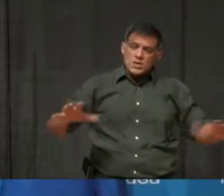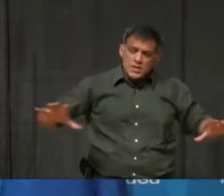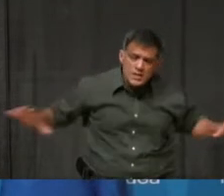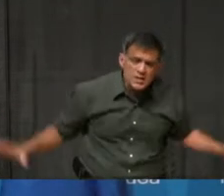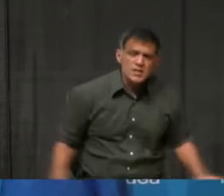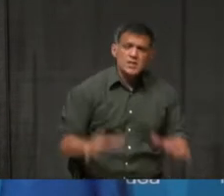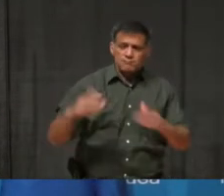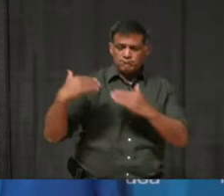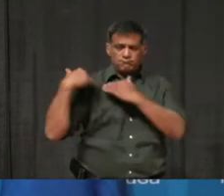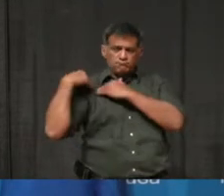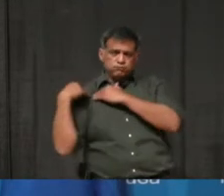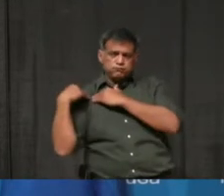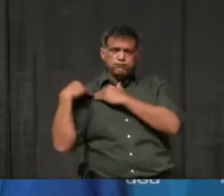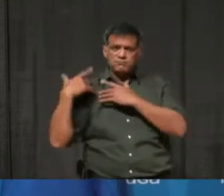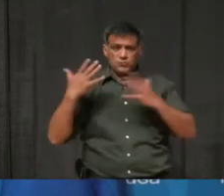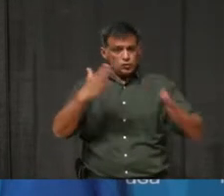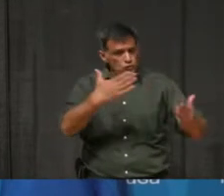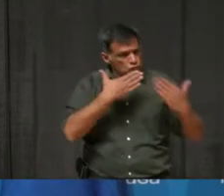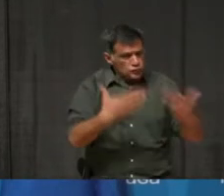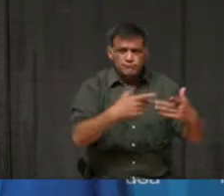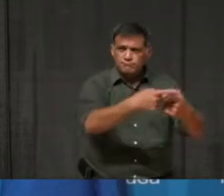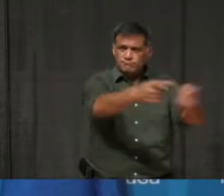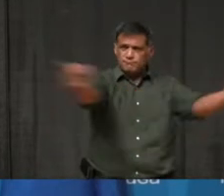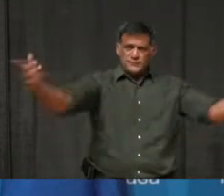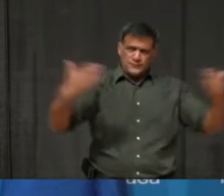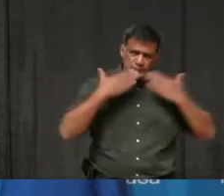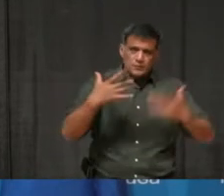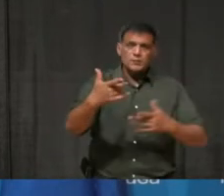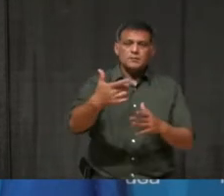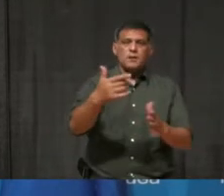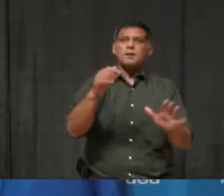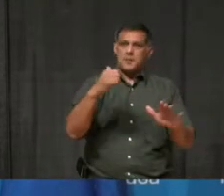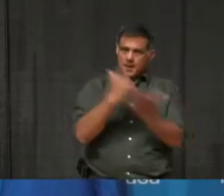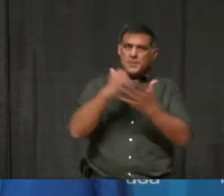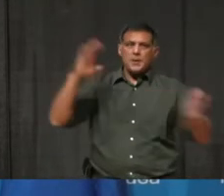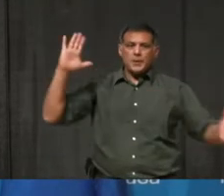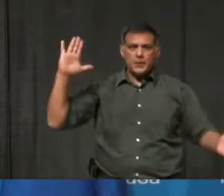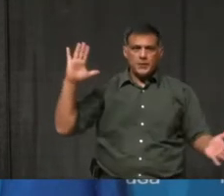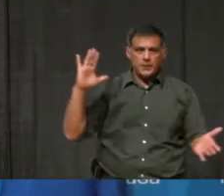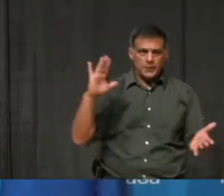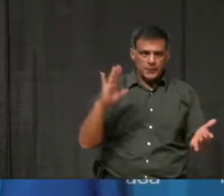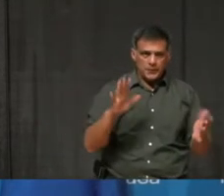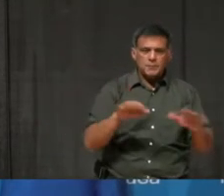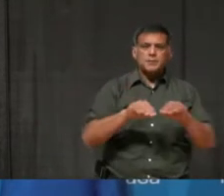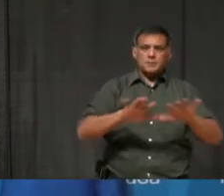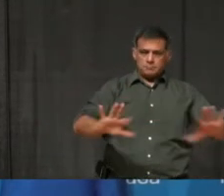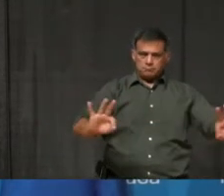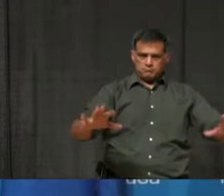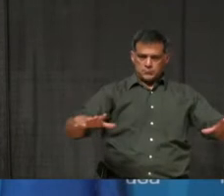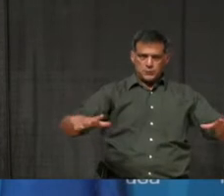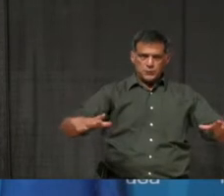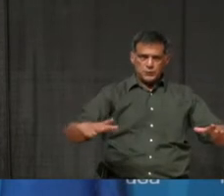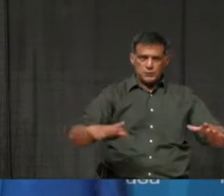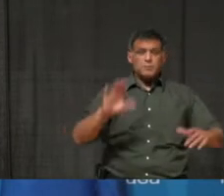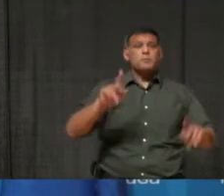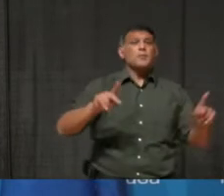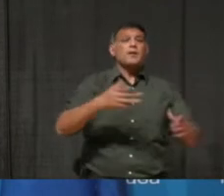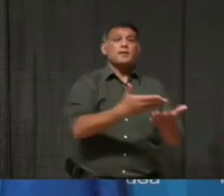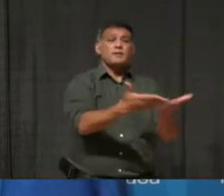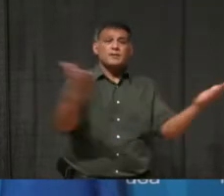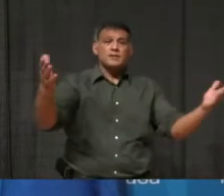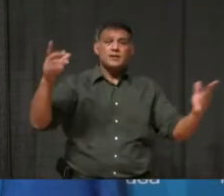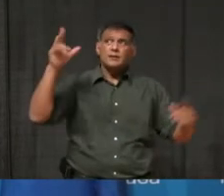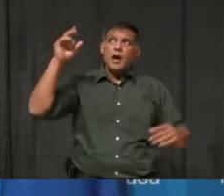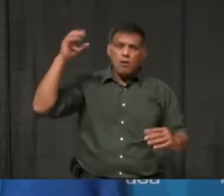playing their role to help reduce the spread of COVID-19. People continue to listen to the advice of public health.